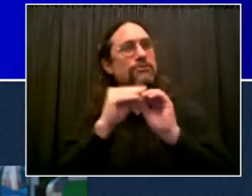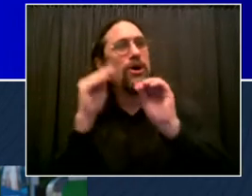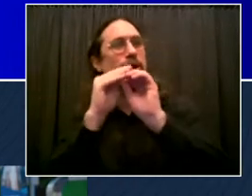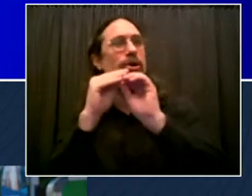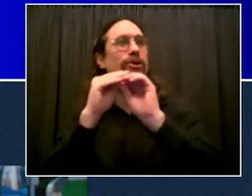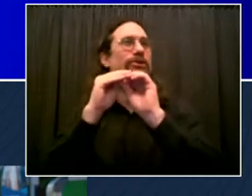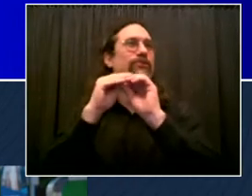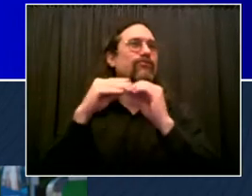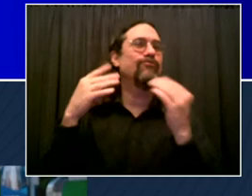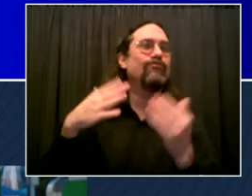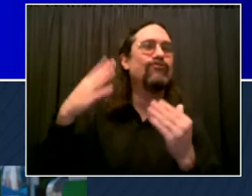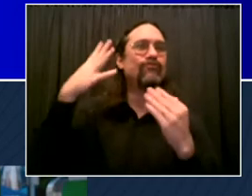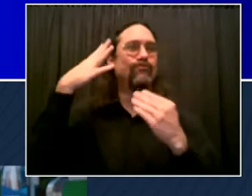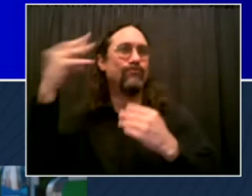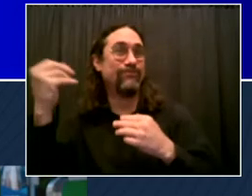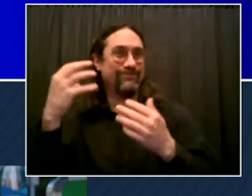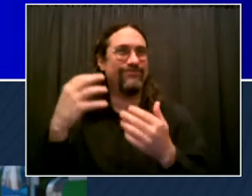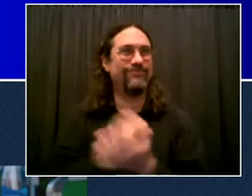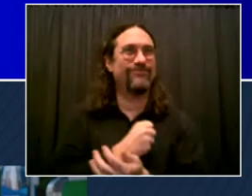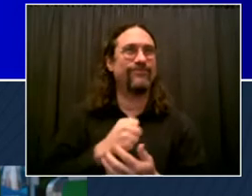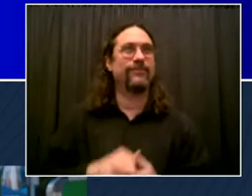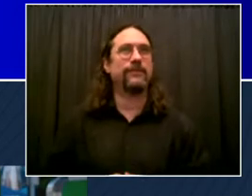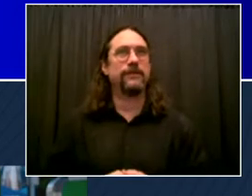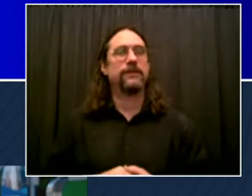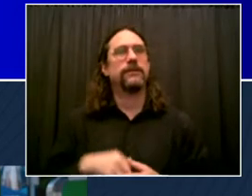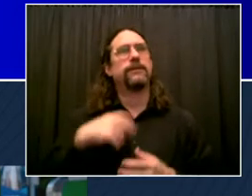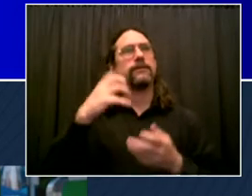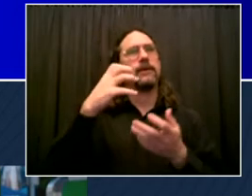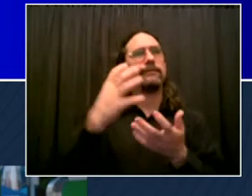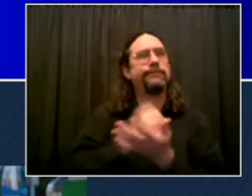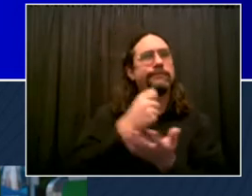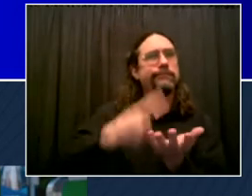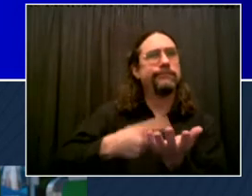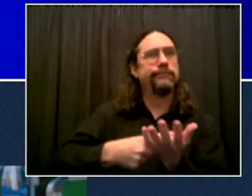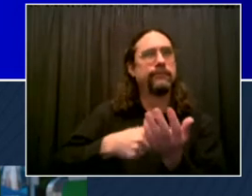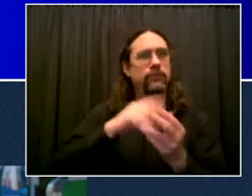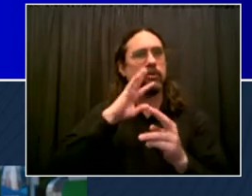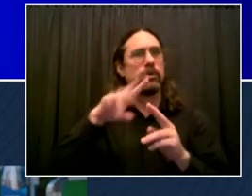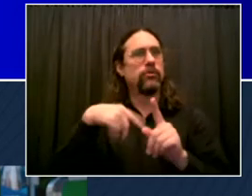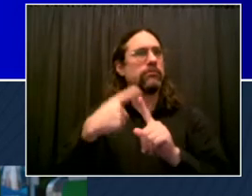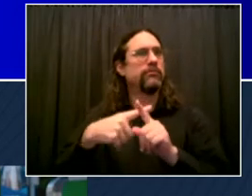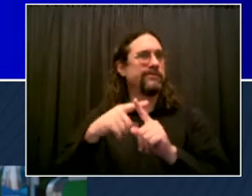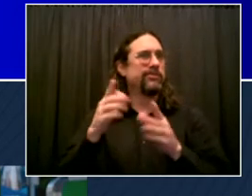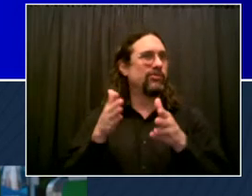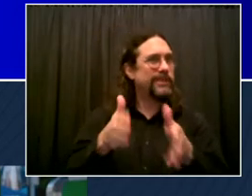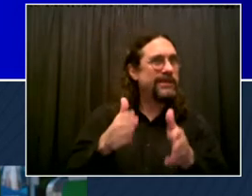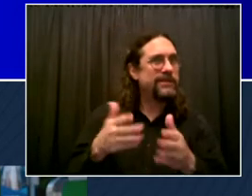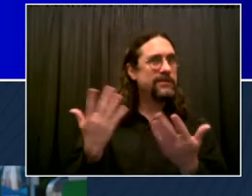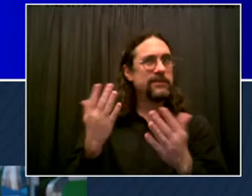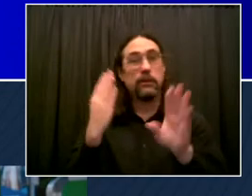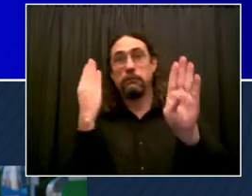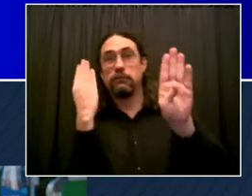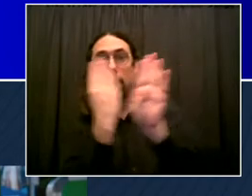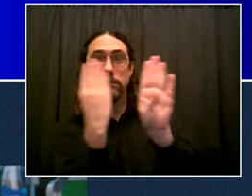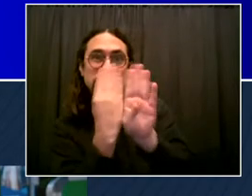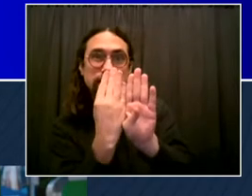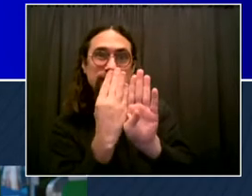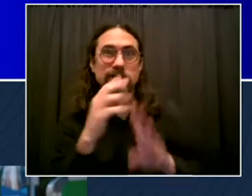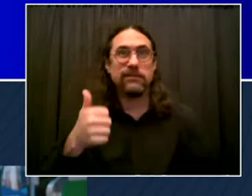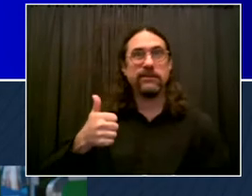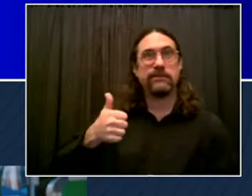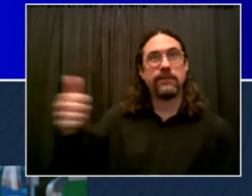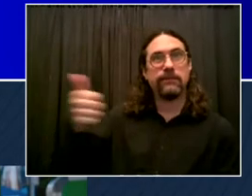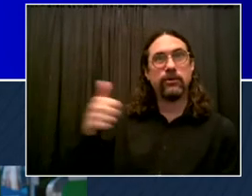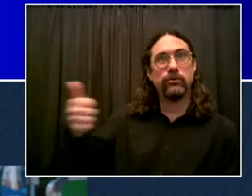making this city move ahead and keeping our recovery rolling more and more every